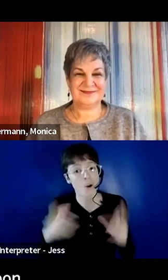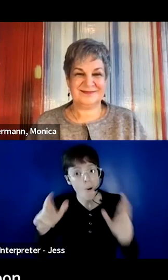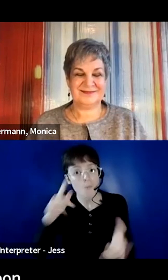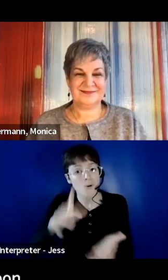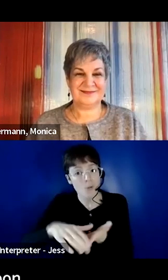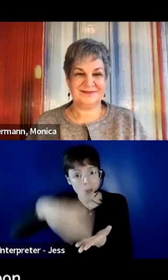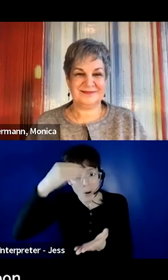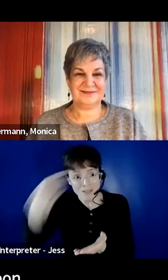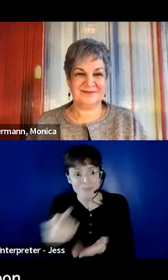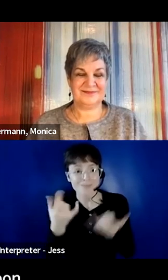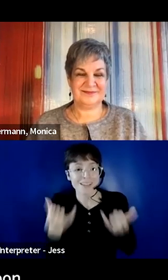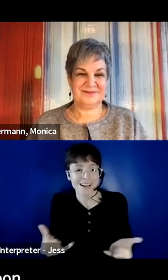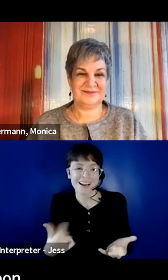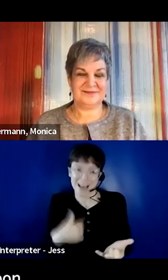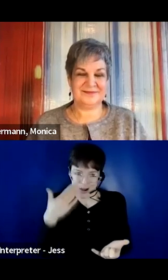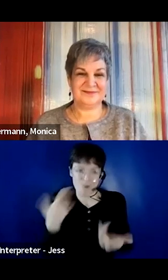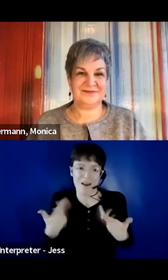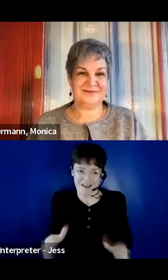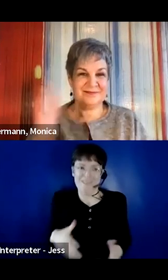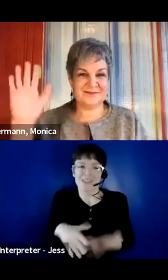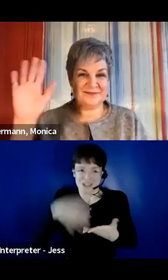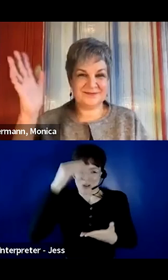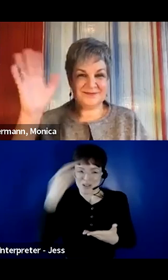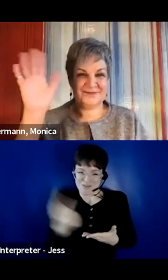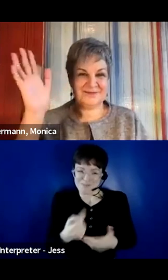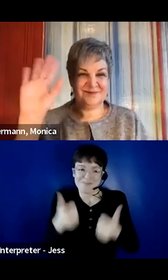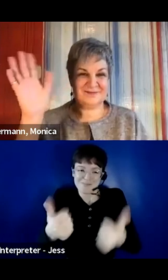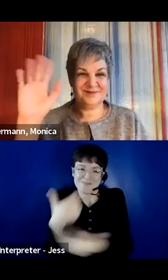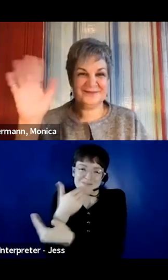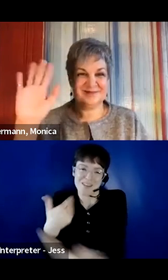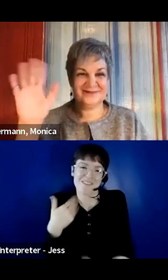and have a great afternoon and the rest of your day. Thanks so much.